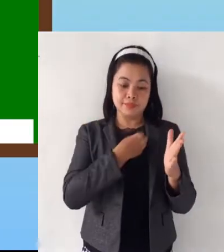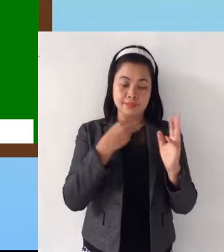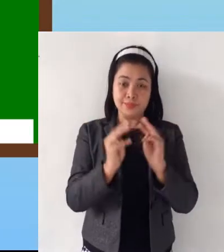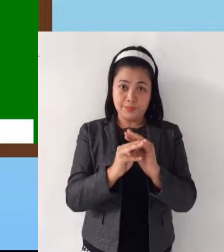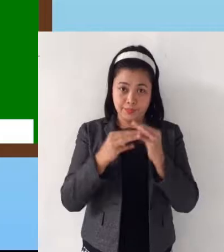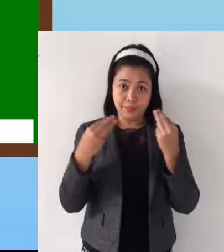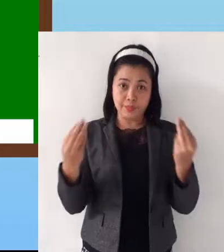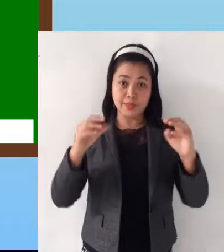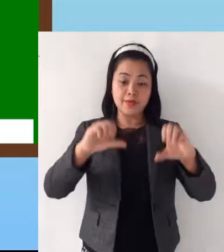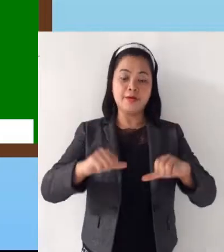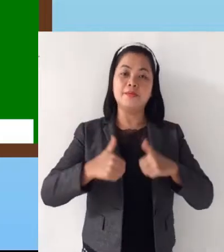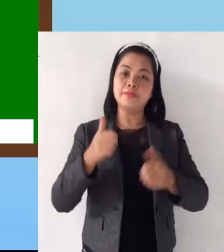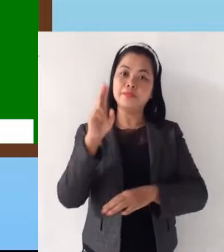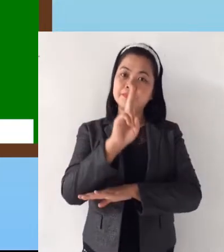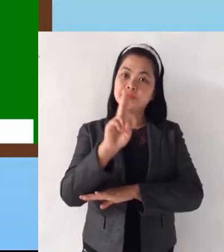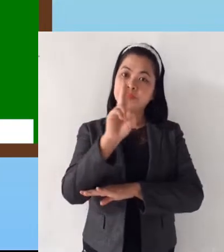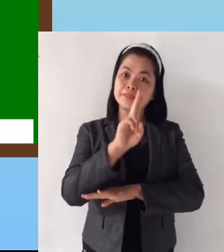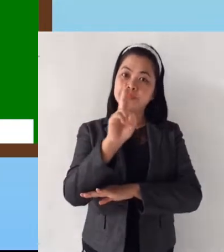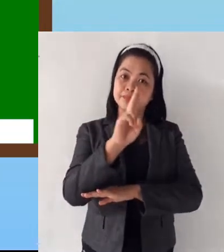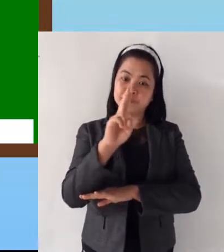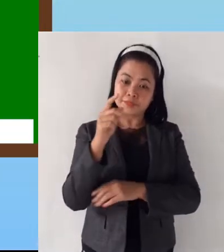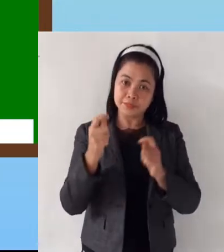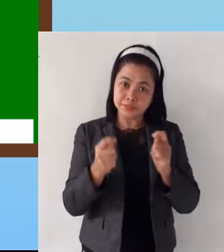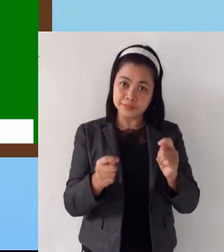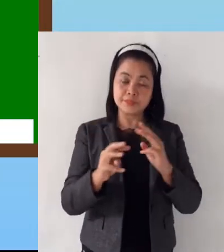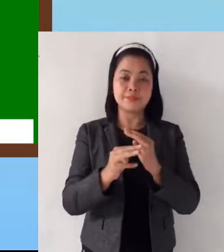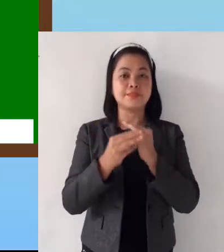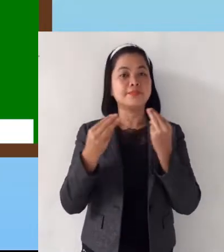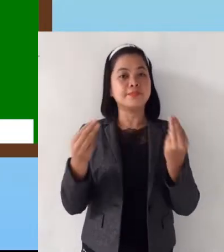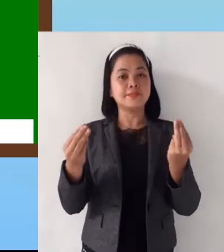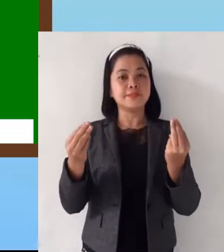and how to use this module.